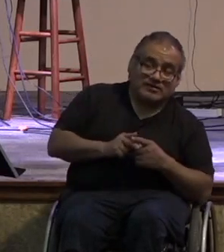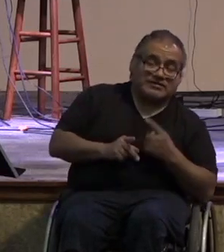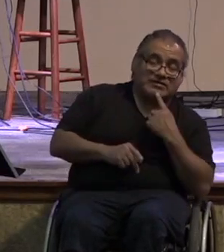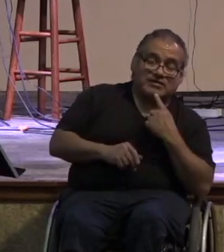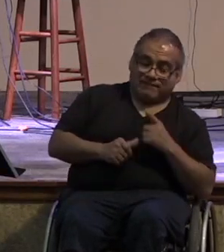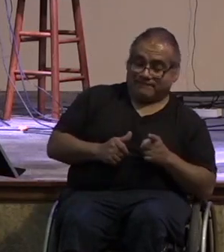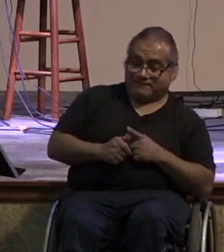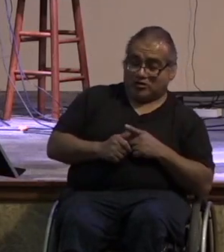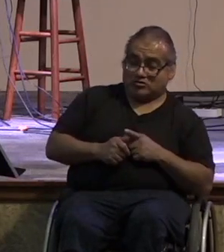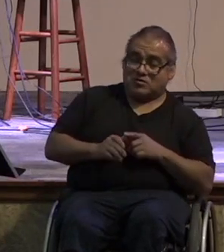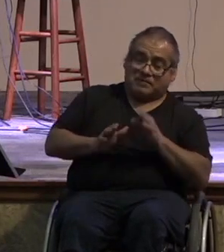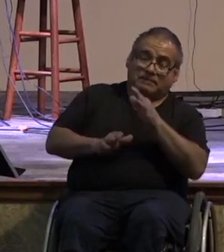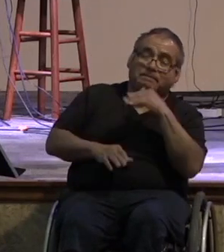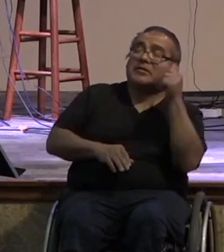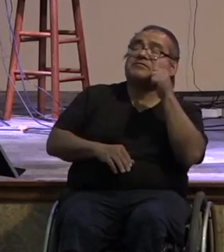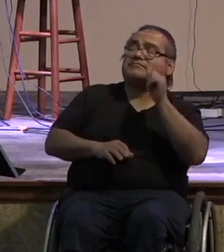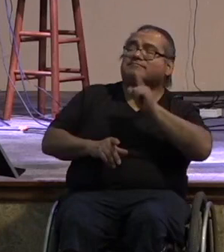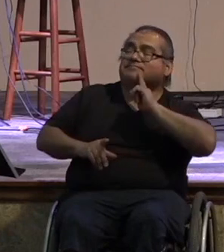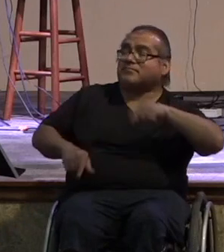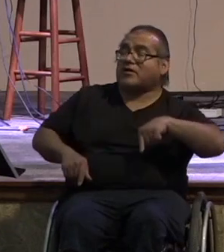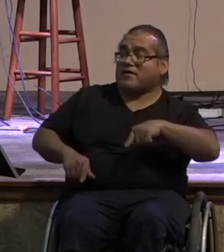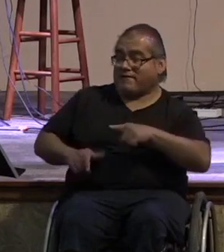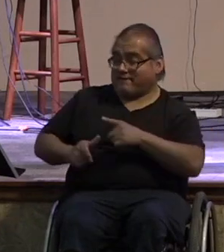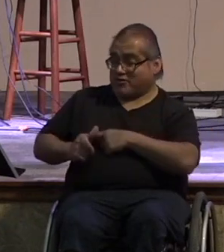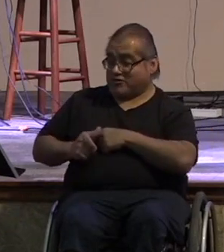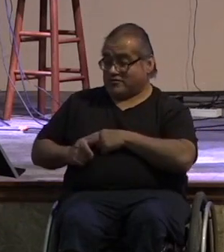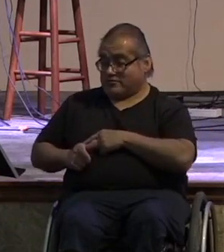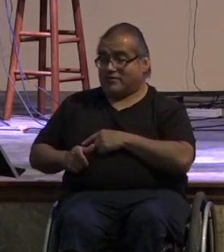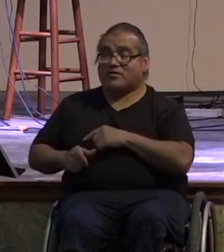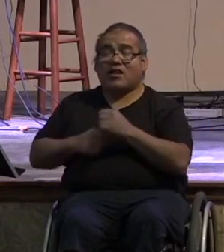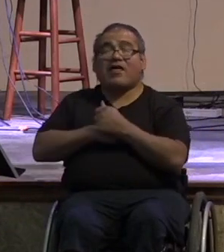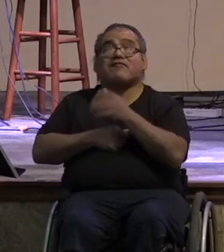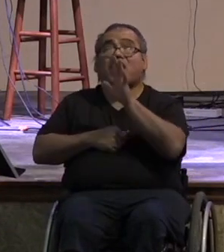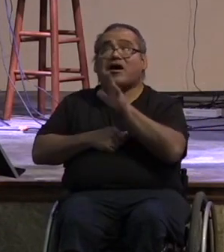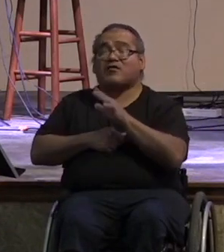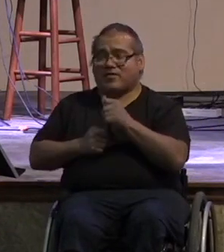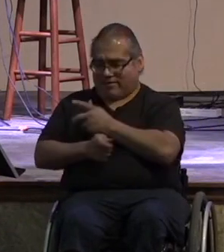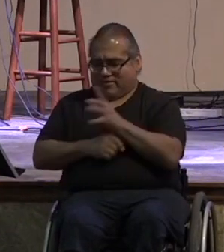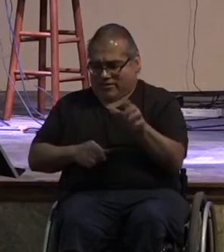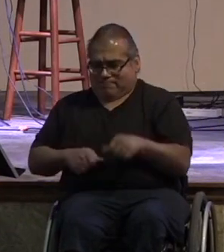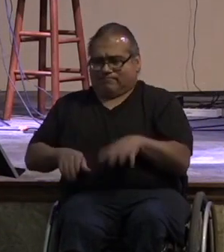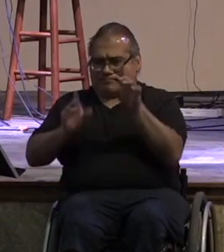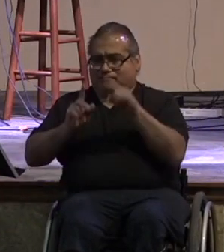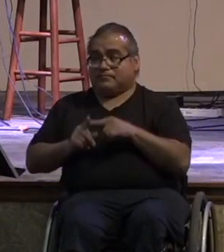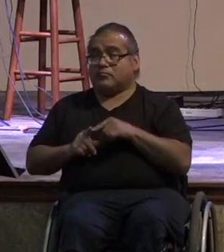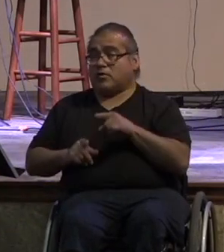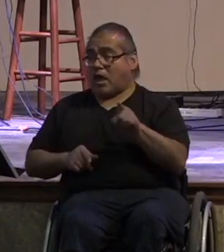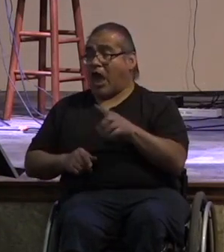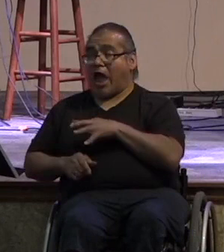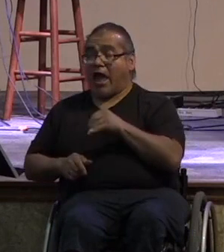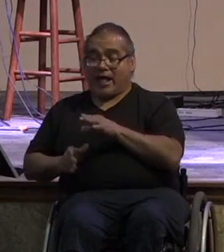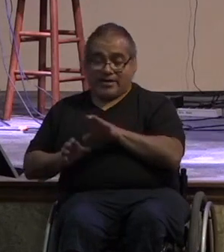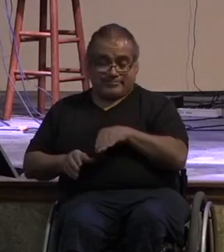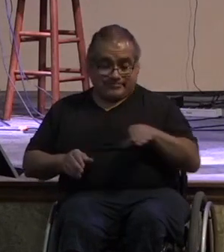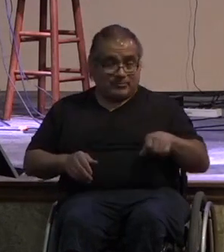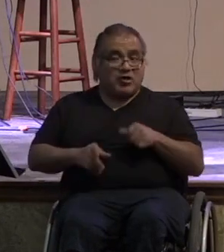commandment is to love god with all that we are but the second which is like it is to love our neighbors as ourselves right and then